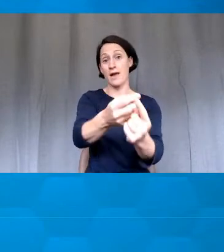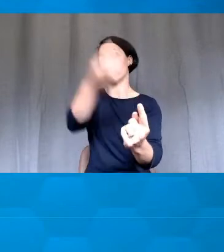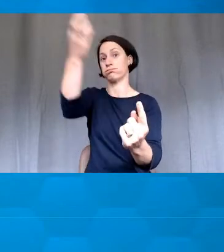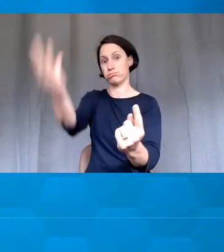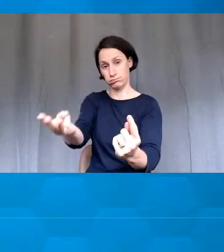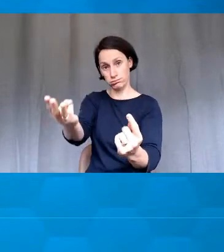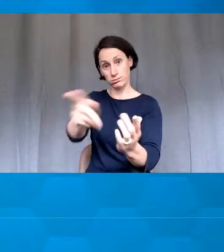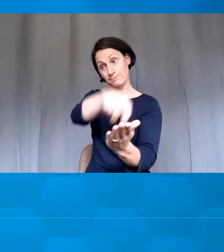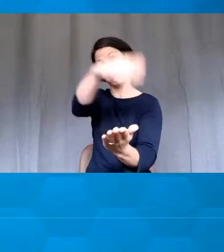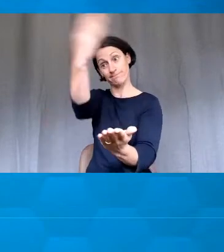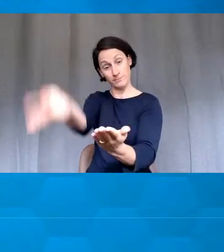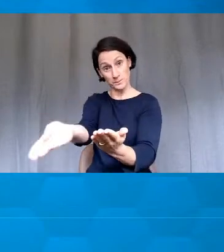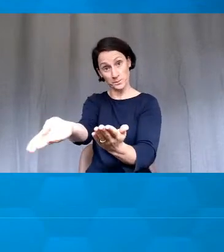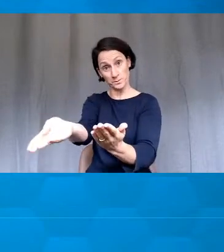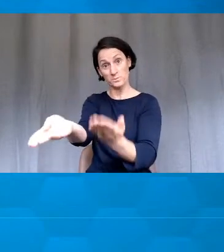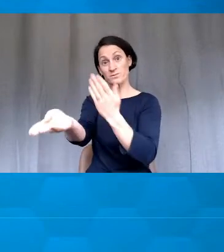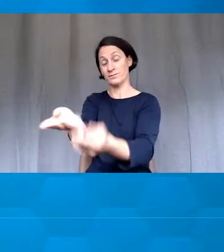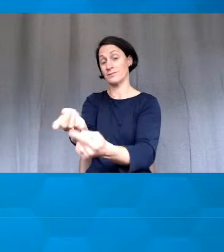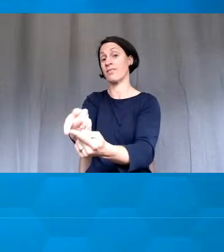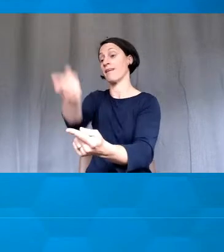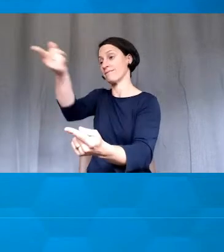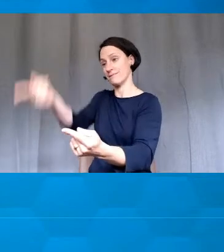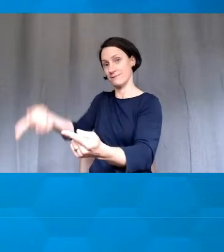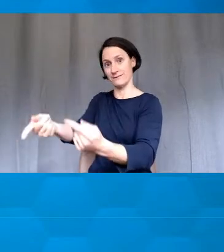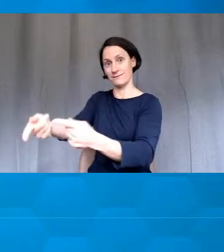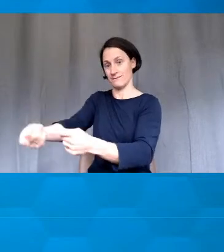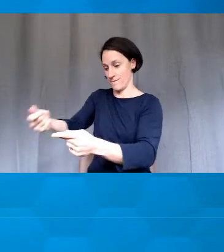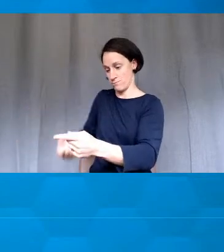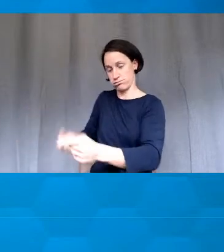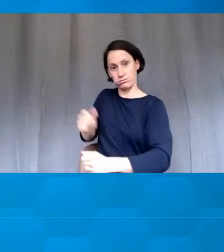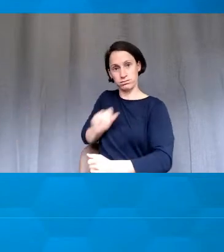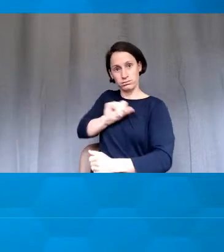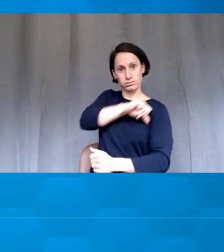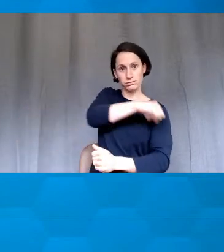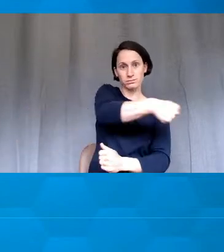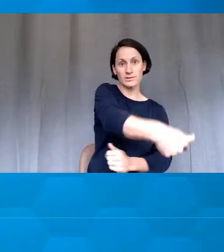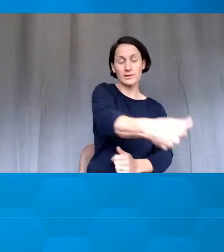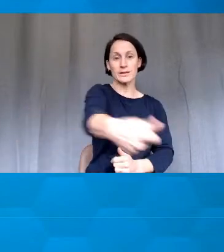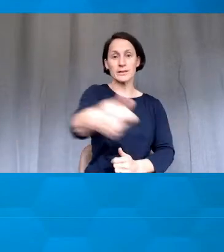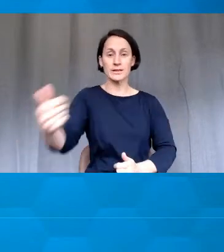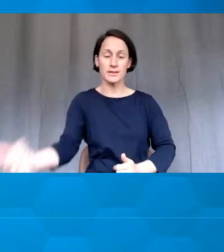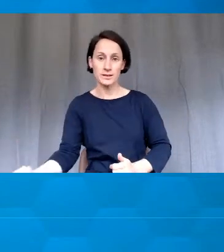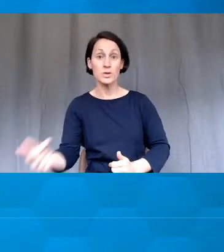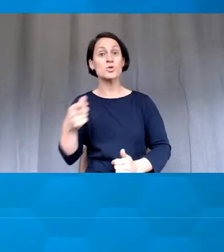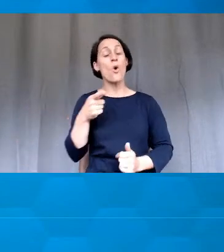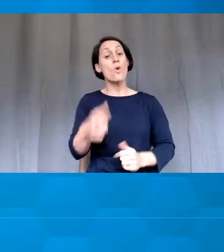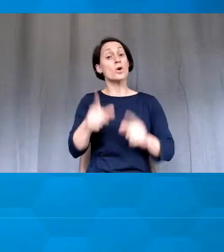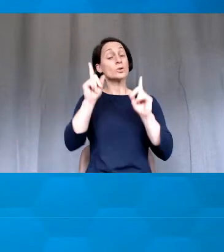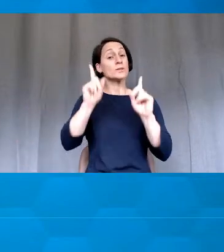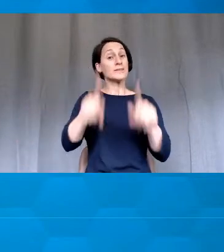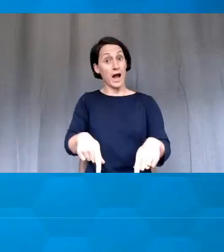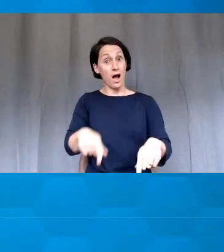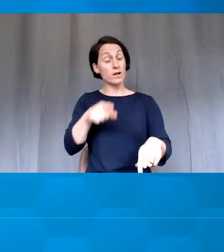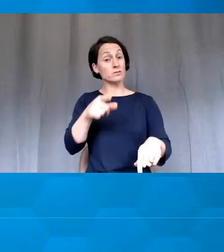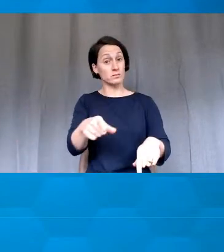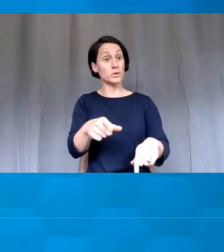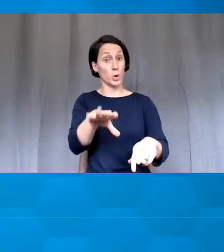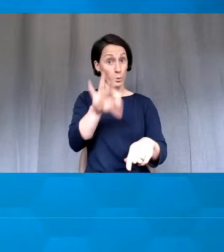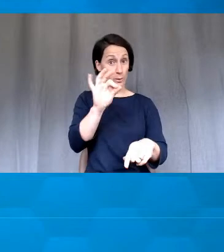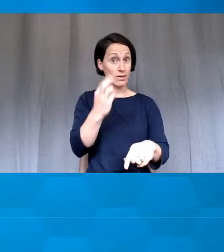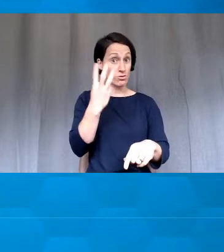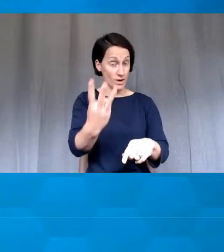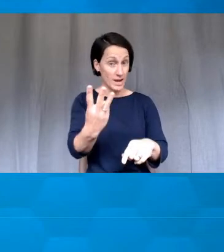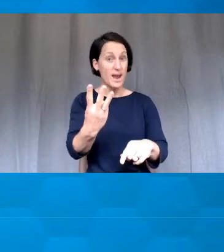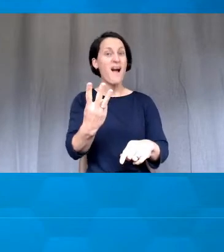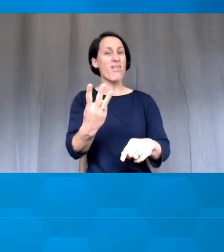will write feedback to Terry, Joe and Jimmy and any other three students in the class and so on.